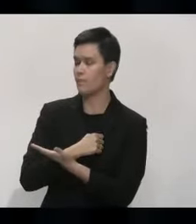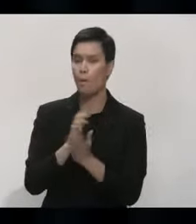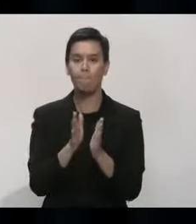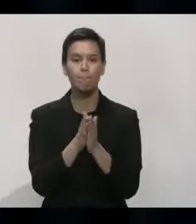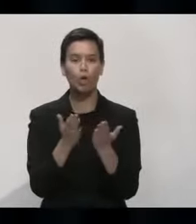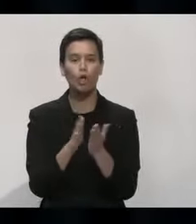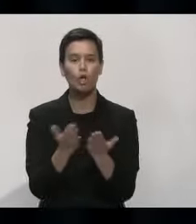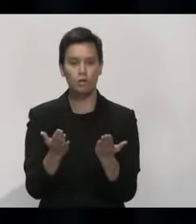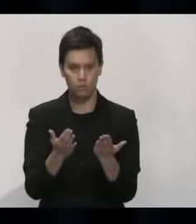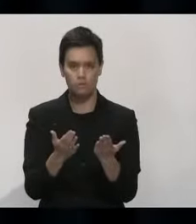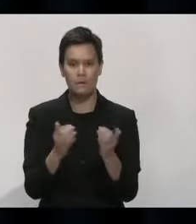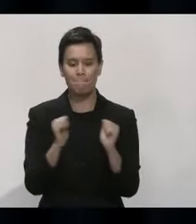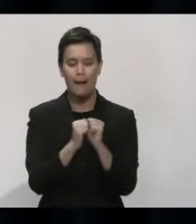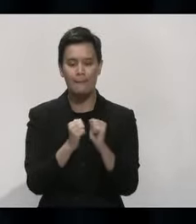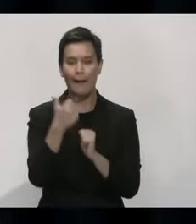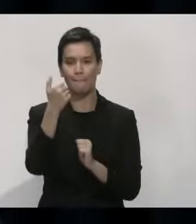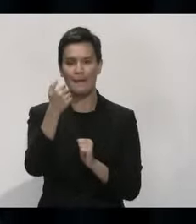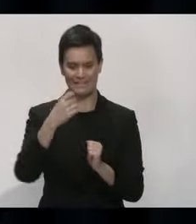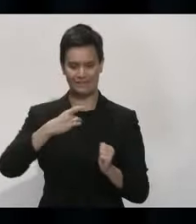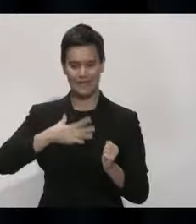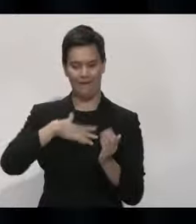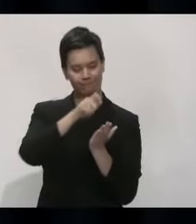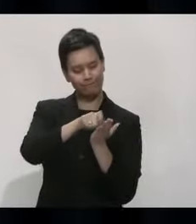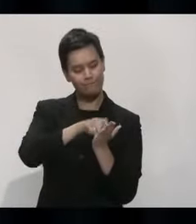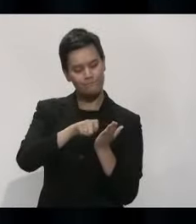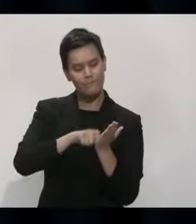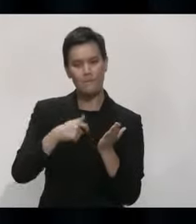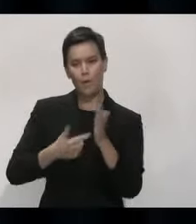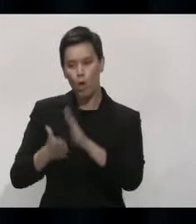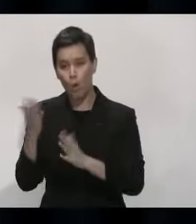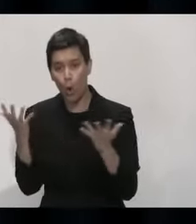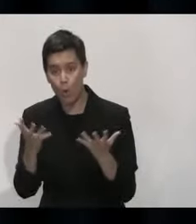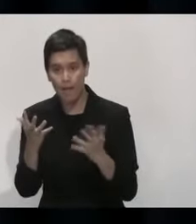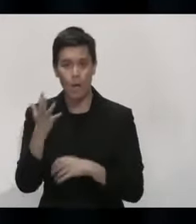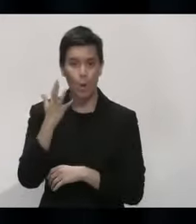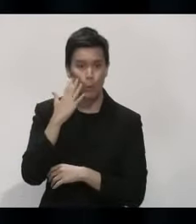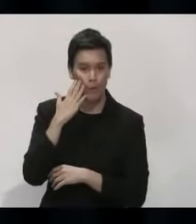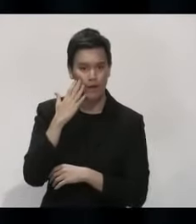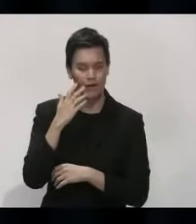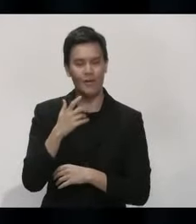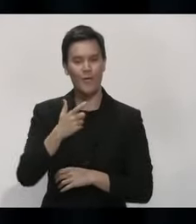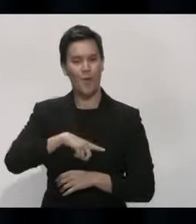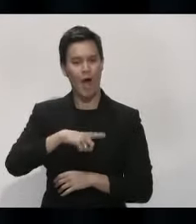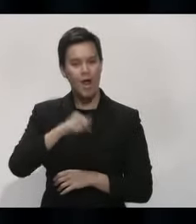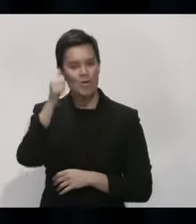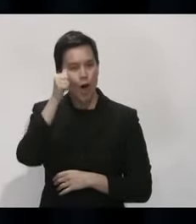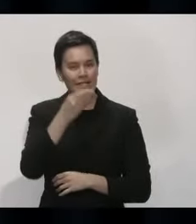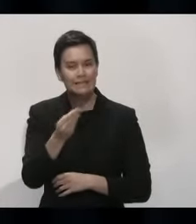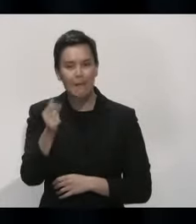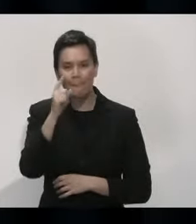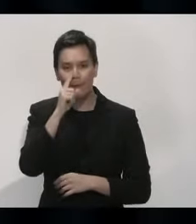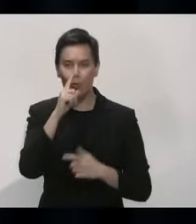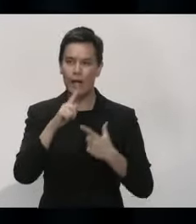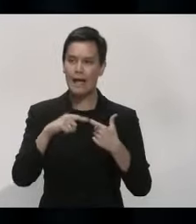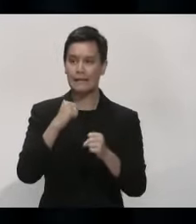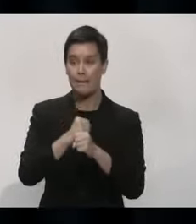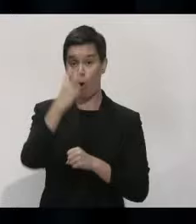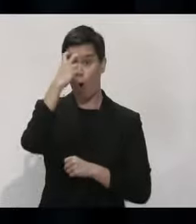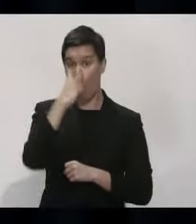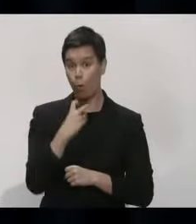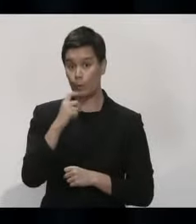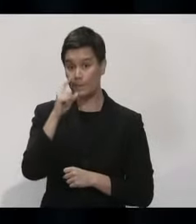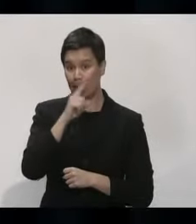They allow you to keep a manual paper diary. We're aware that some of our senior citizens in particular prefer to keep a paper record of where they have been.